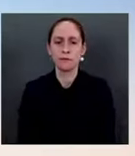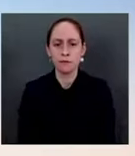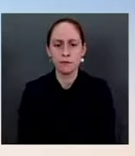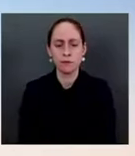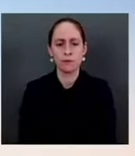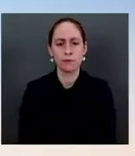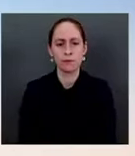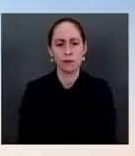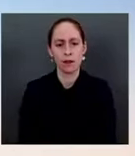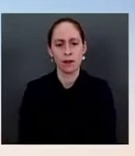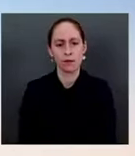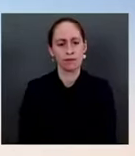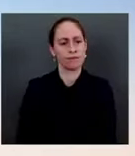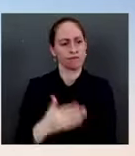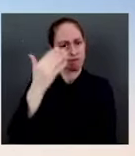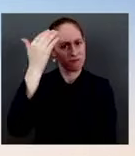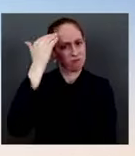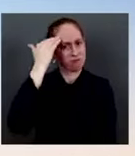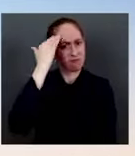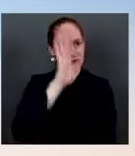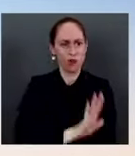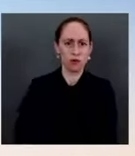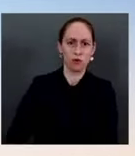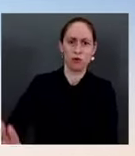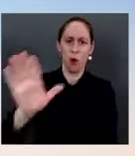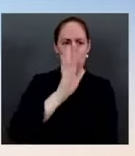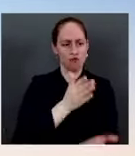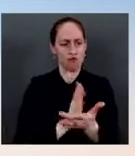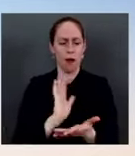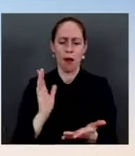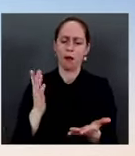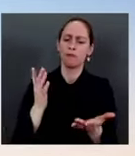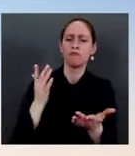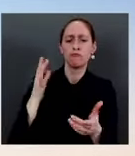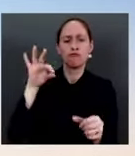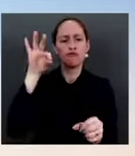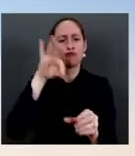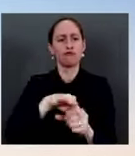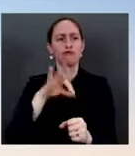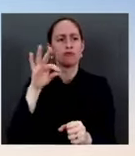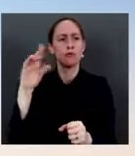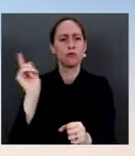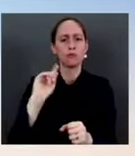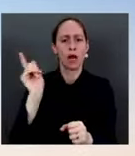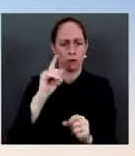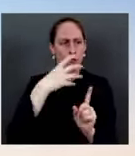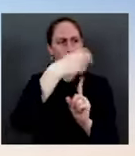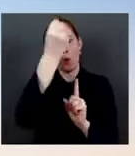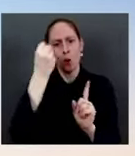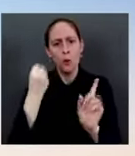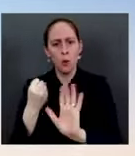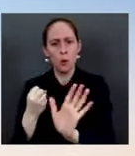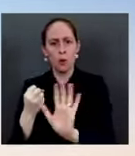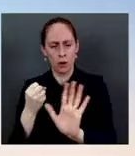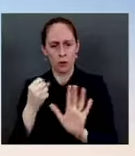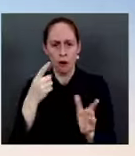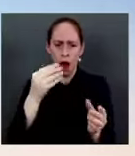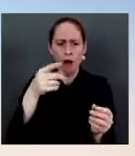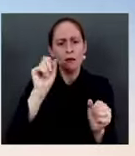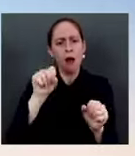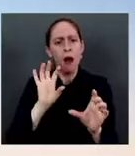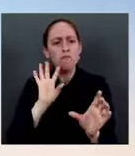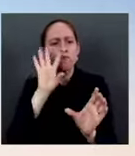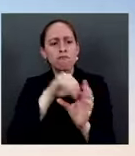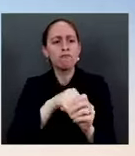right to vote, to participate in the democratic process. That's something he has always believed, always been committed to. As he said in his answer